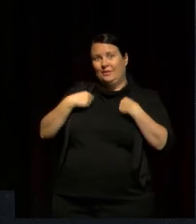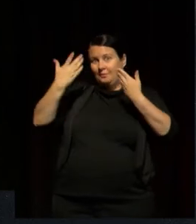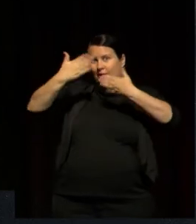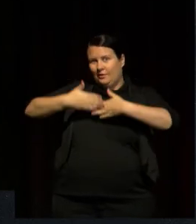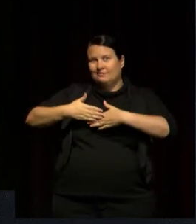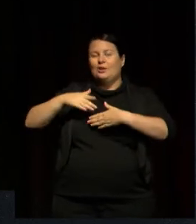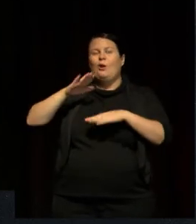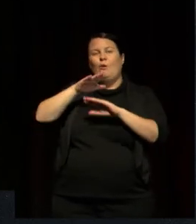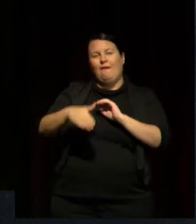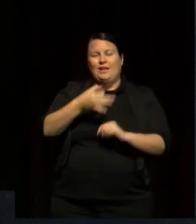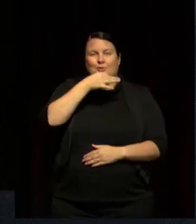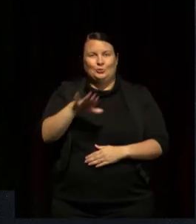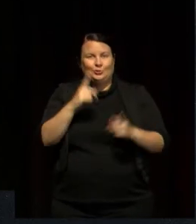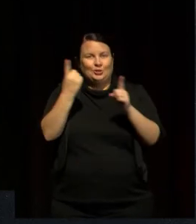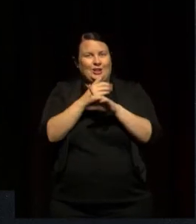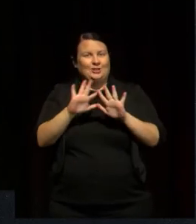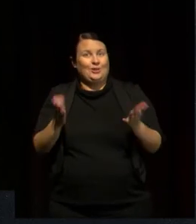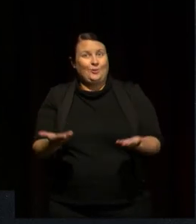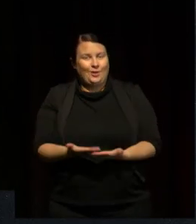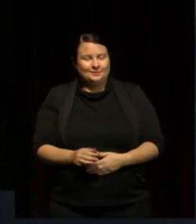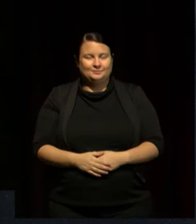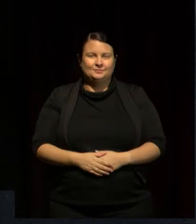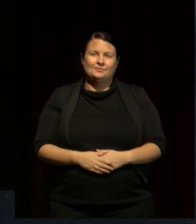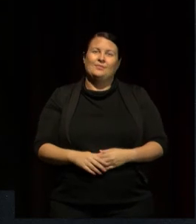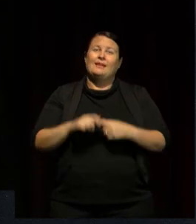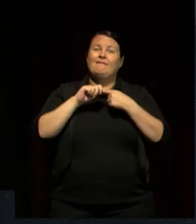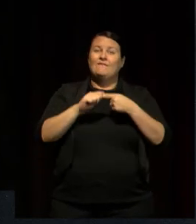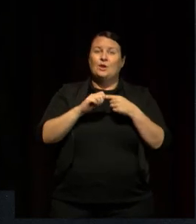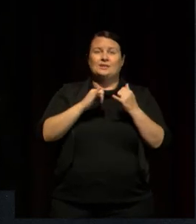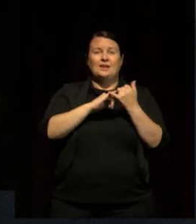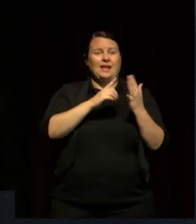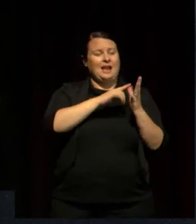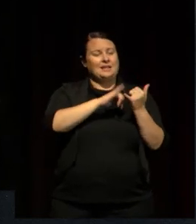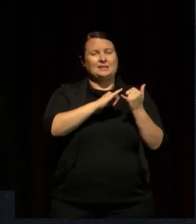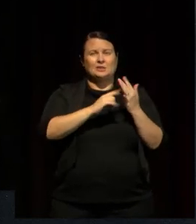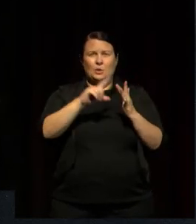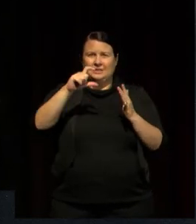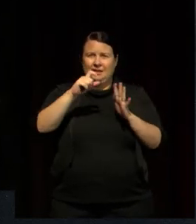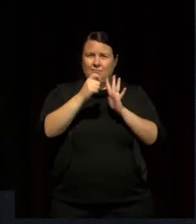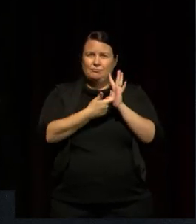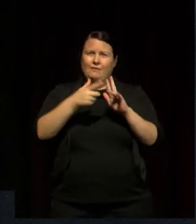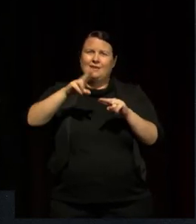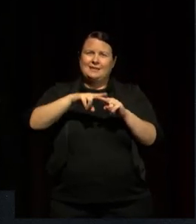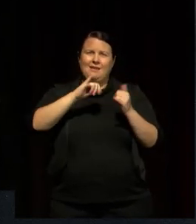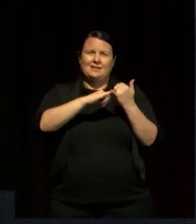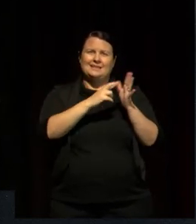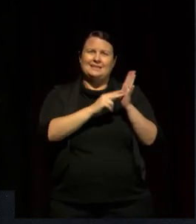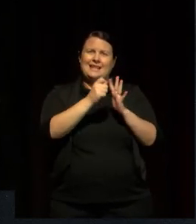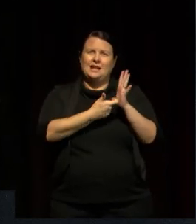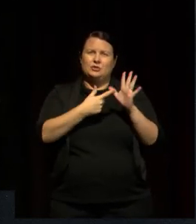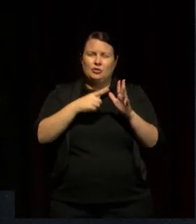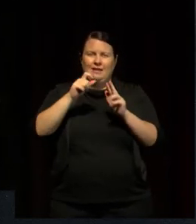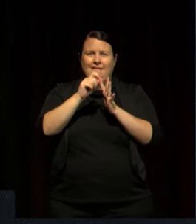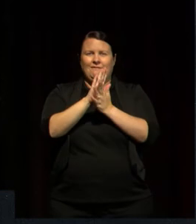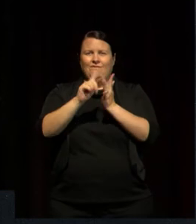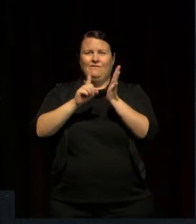can change the world. So, firstly, Associate Professor Sandra Phillips is a member of the Waka Waka